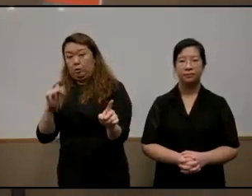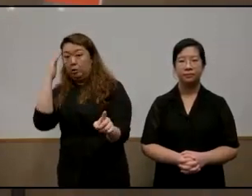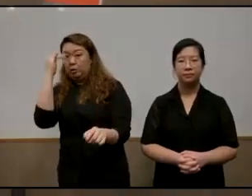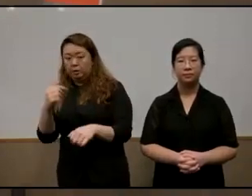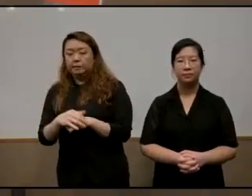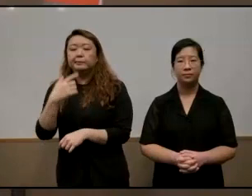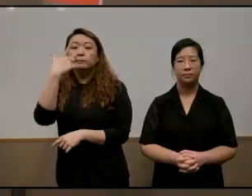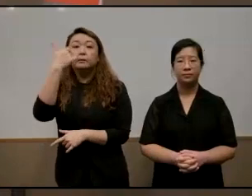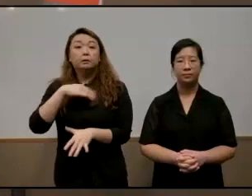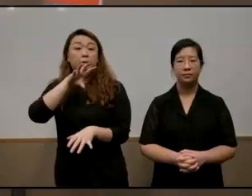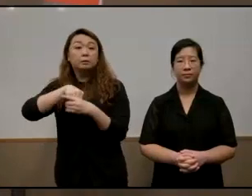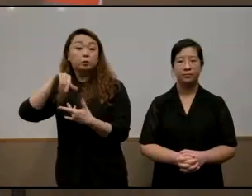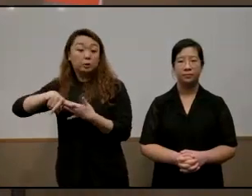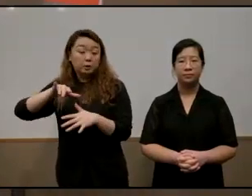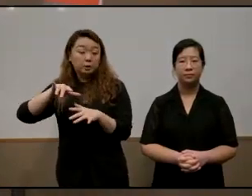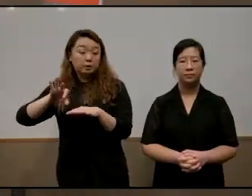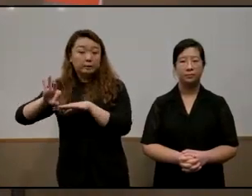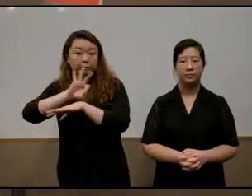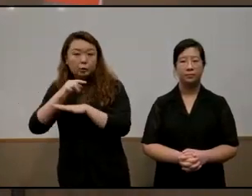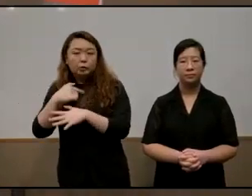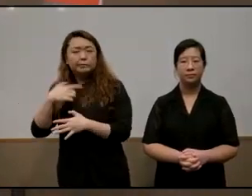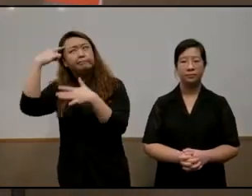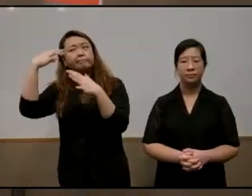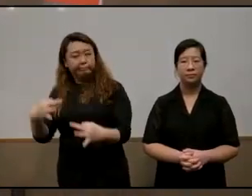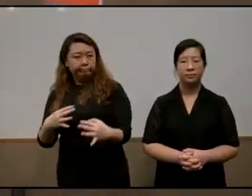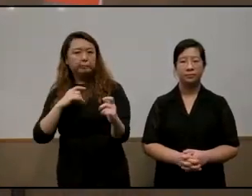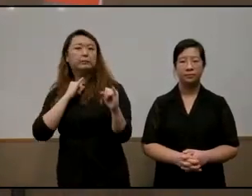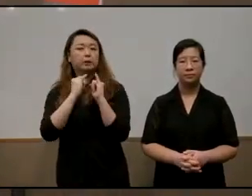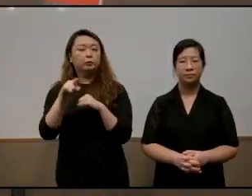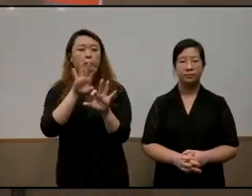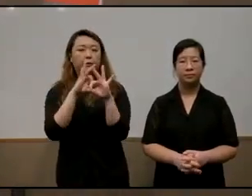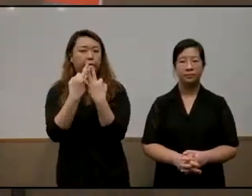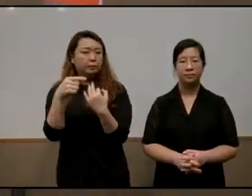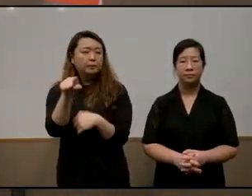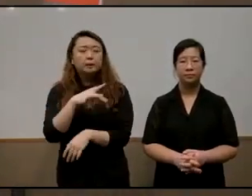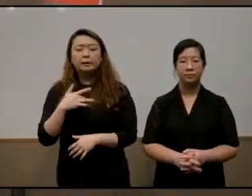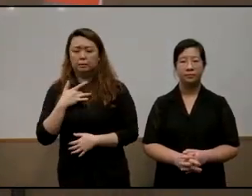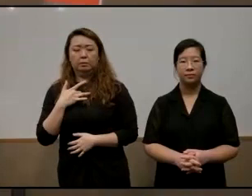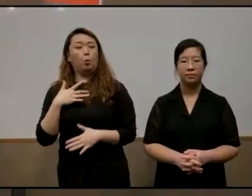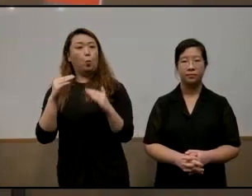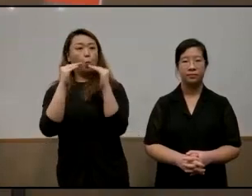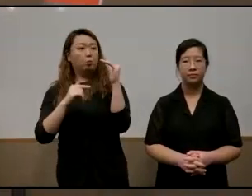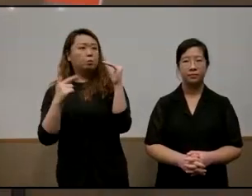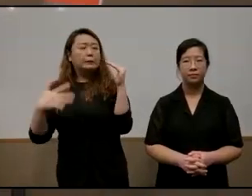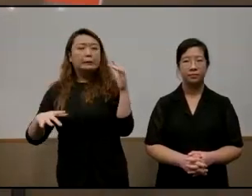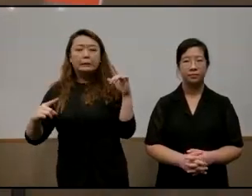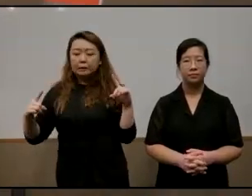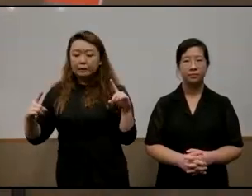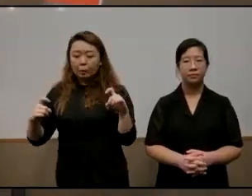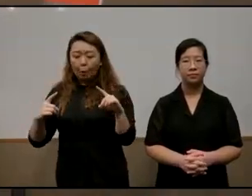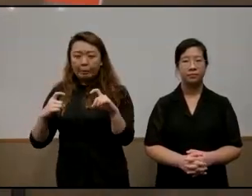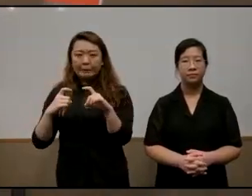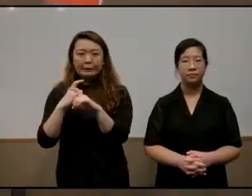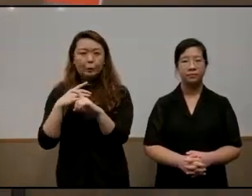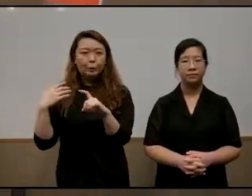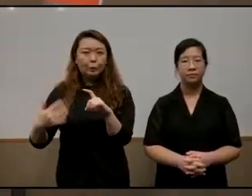when i got into the field when i started to speak to families um i realized something which is that inequality is very complicated so board use this